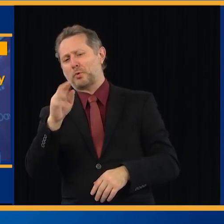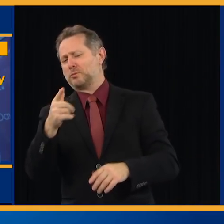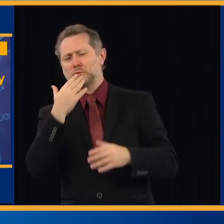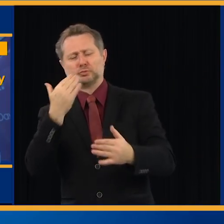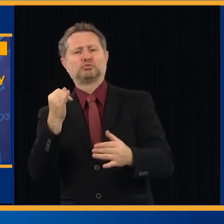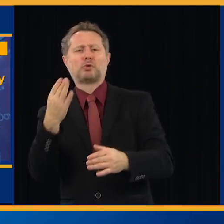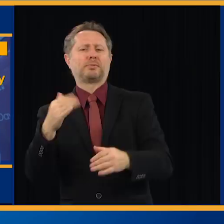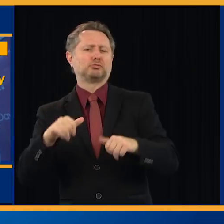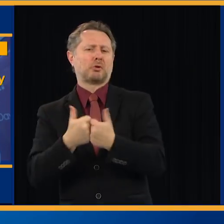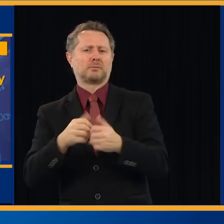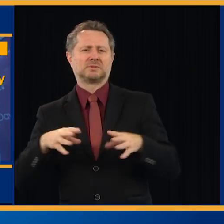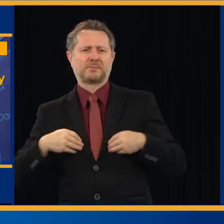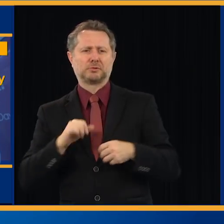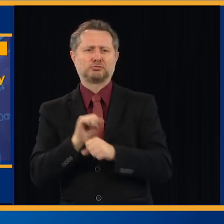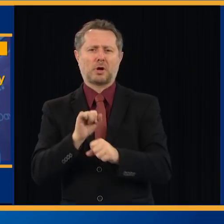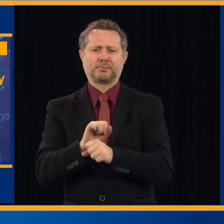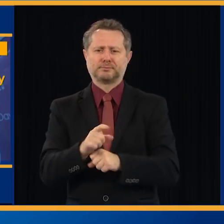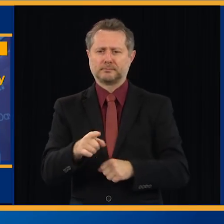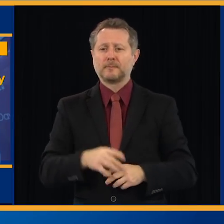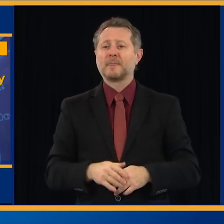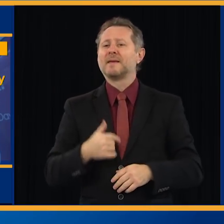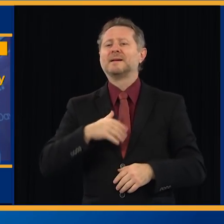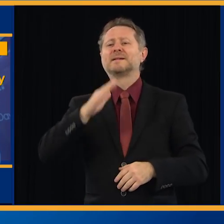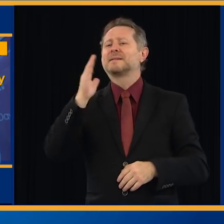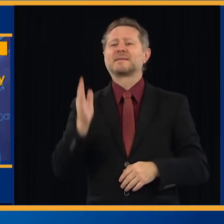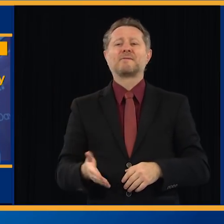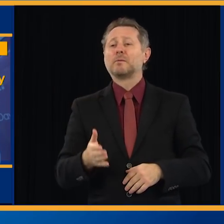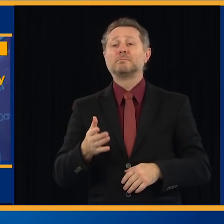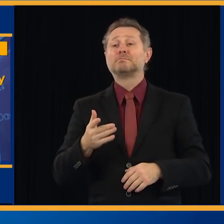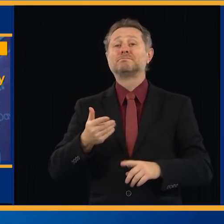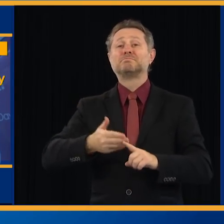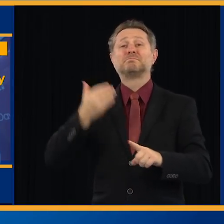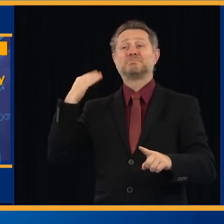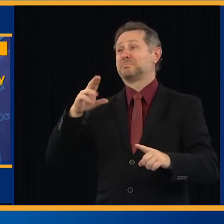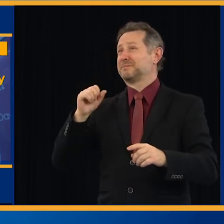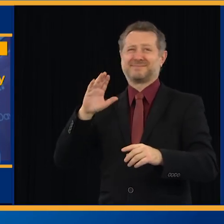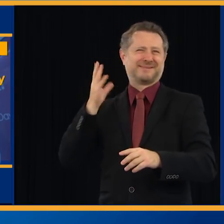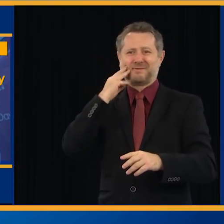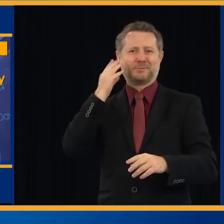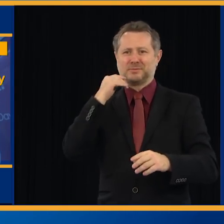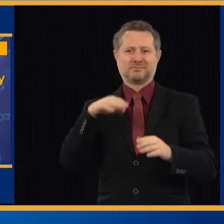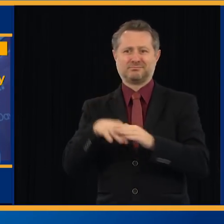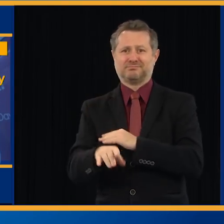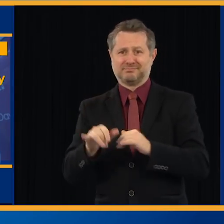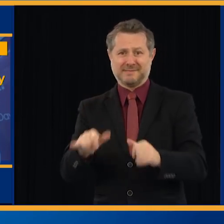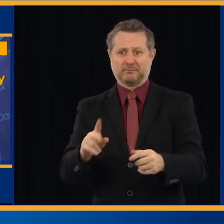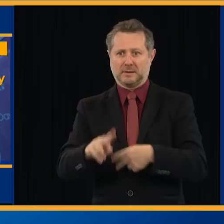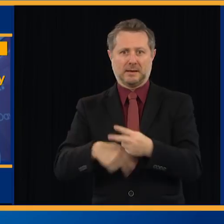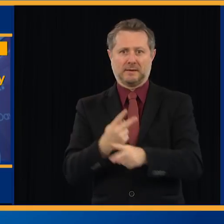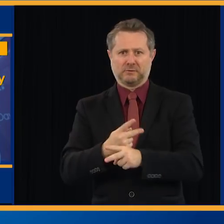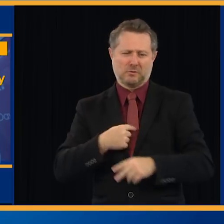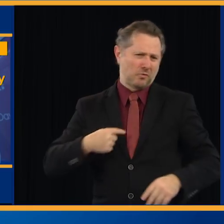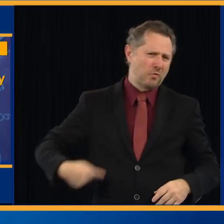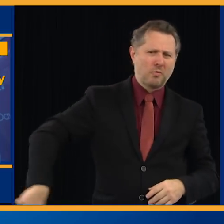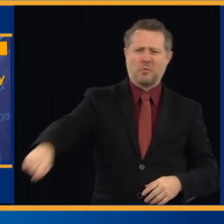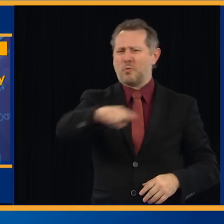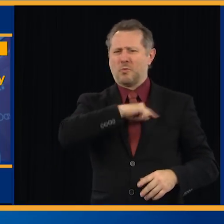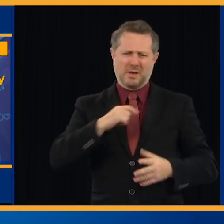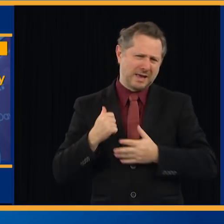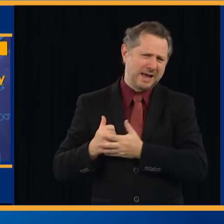that no mayor has ever attempted to do before. We'll all do our part. We'll all work together.